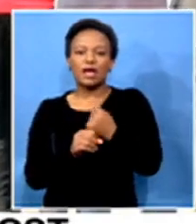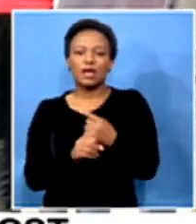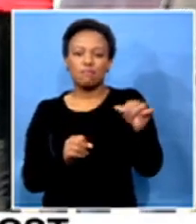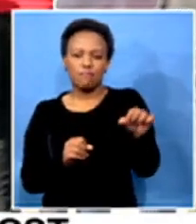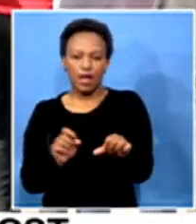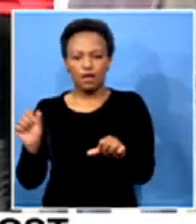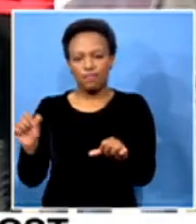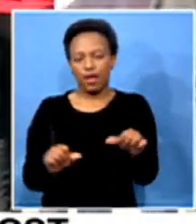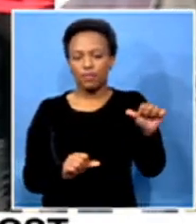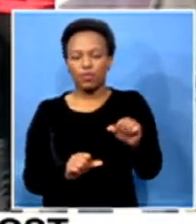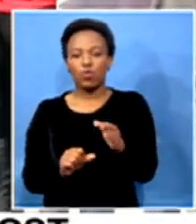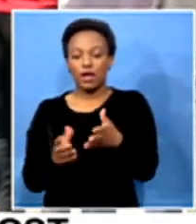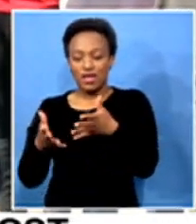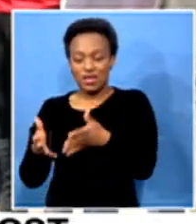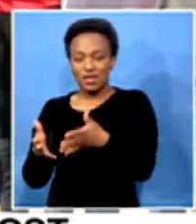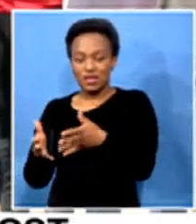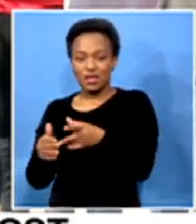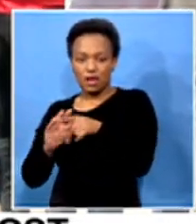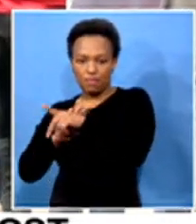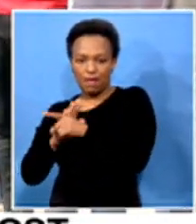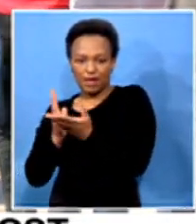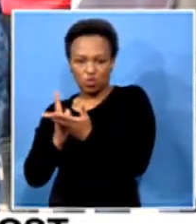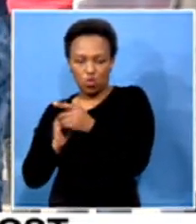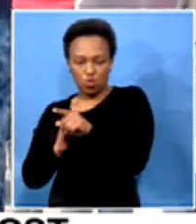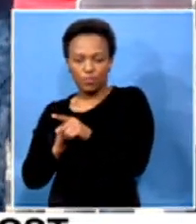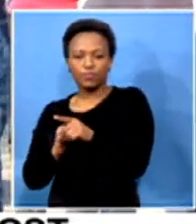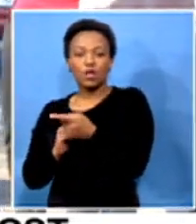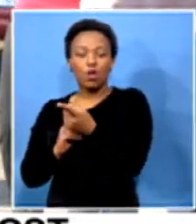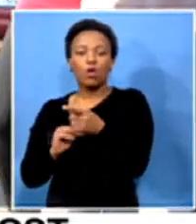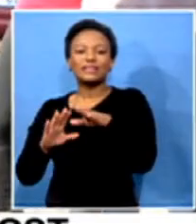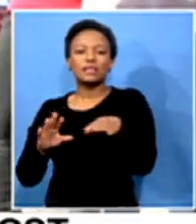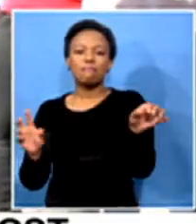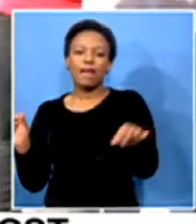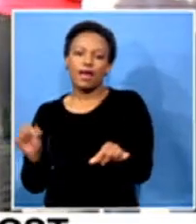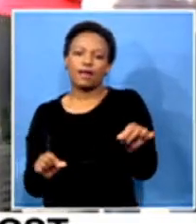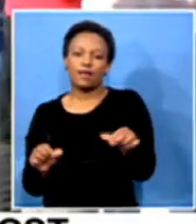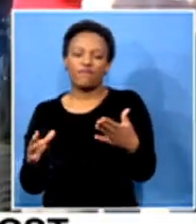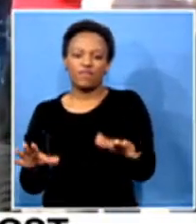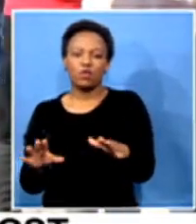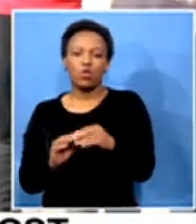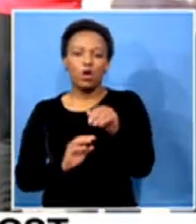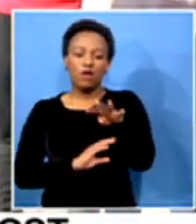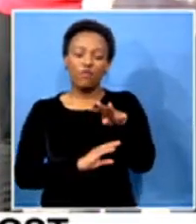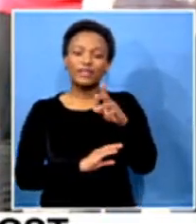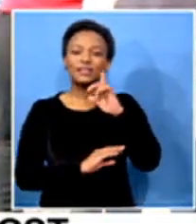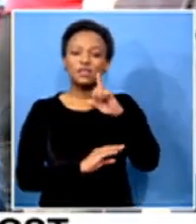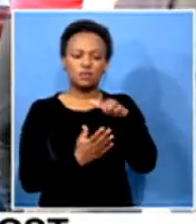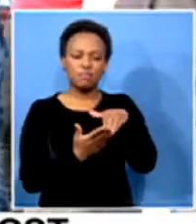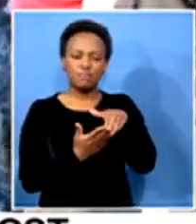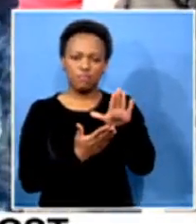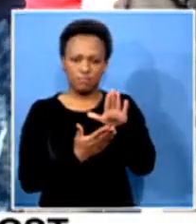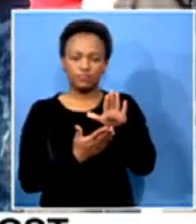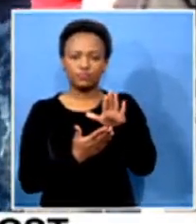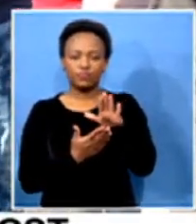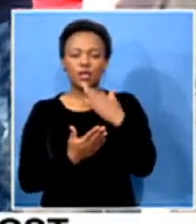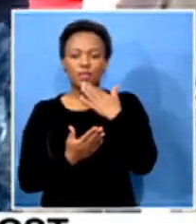in gradually, here today at Fauna Primary School, all the children are back. And with 14 teachers having been laid off, out of a total of